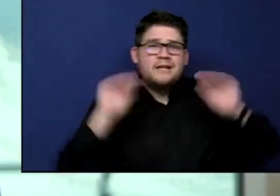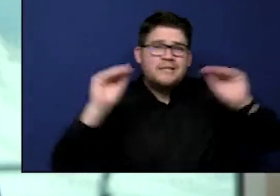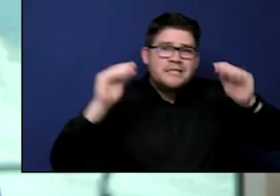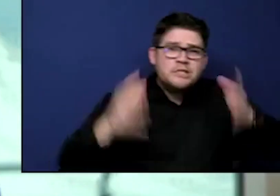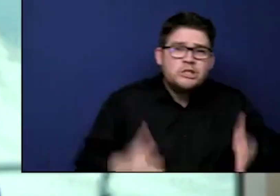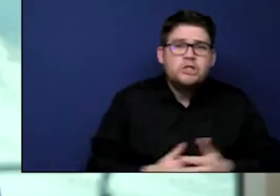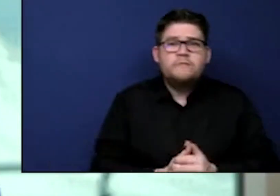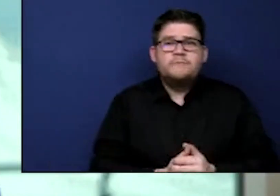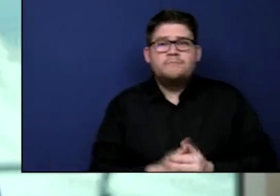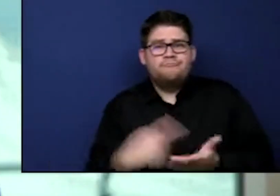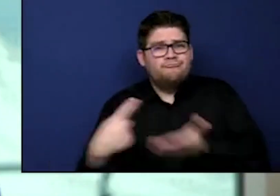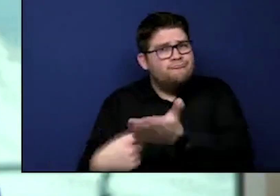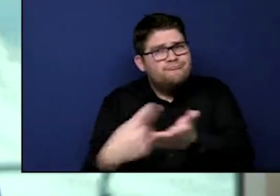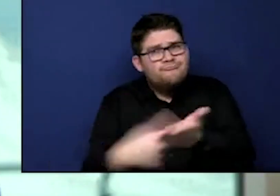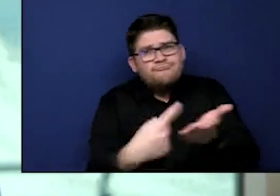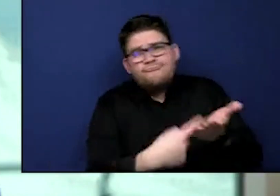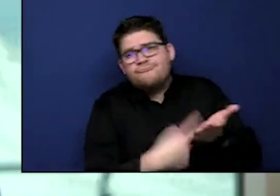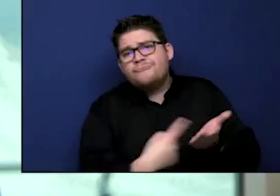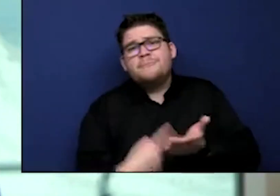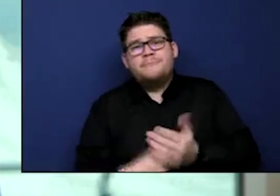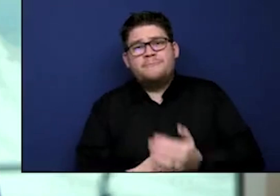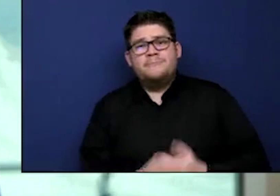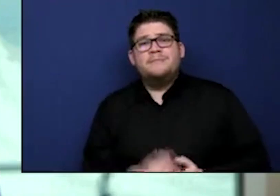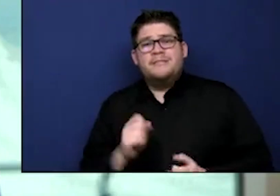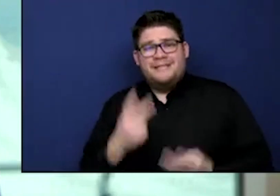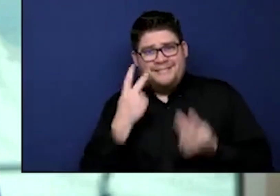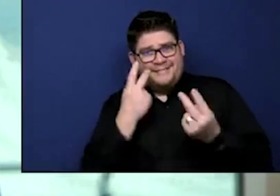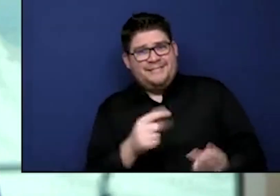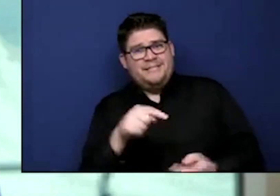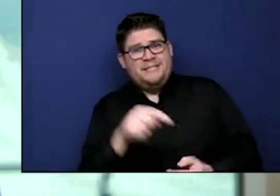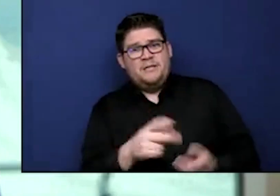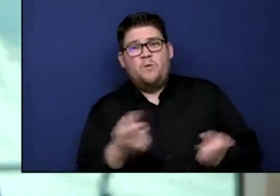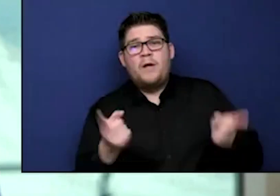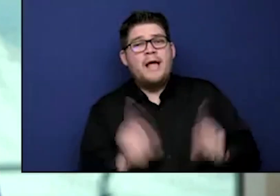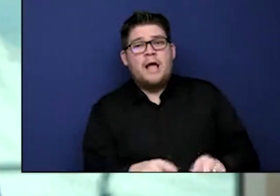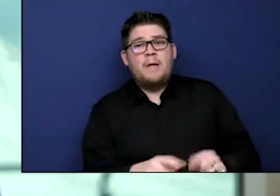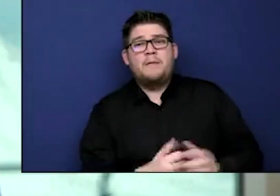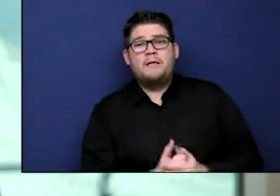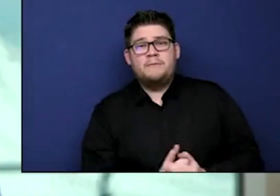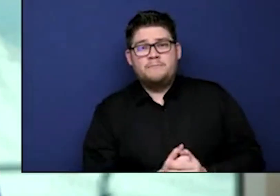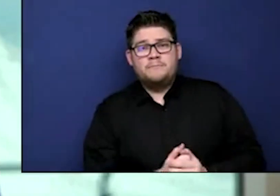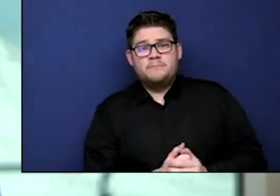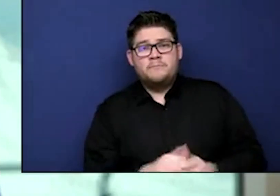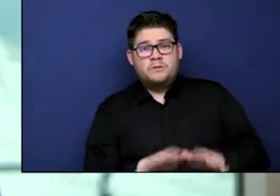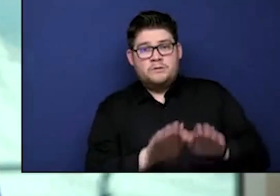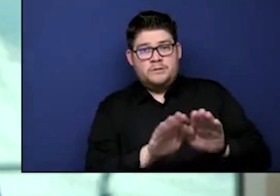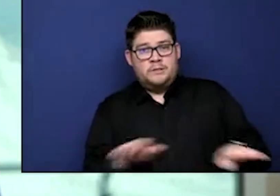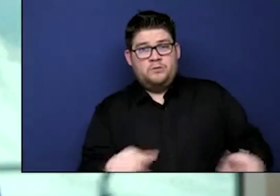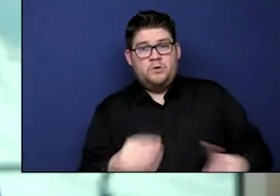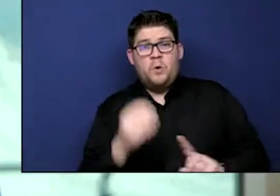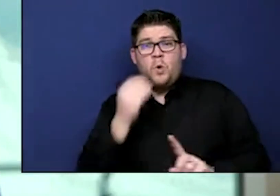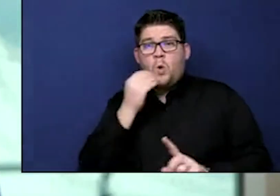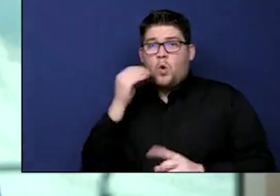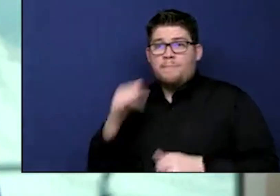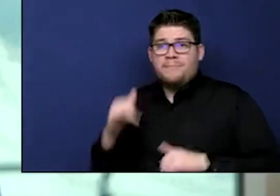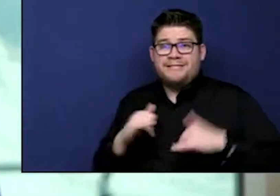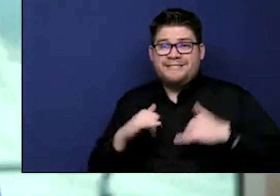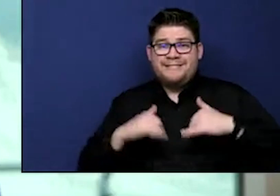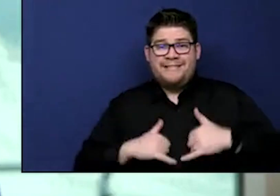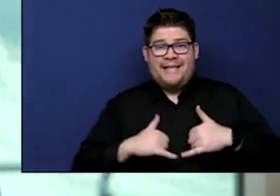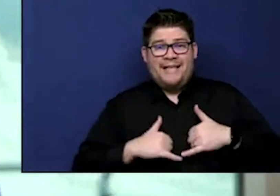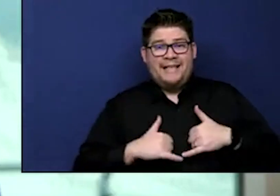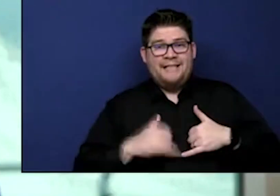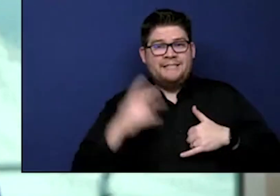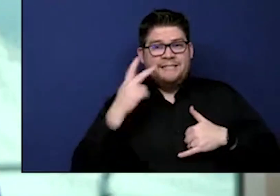what we have also learned is that we see cases go up when children are not in school. And that is often because they have